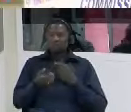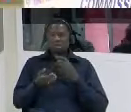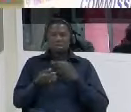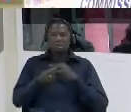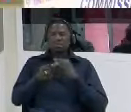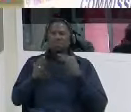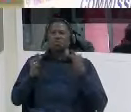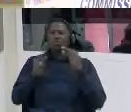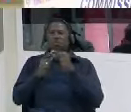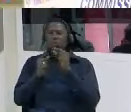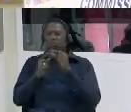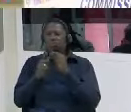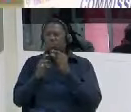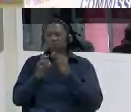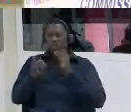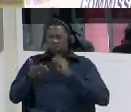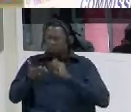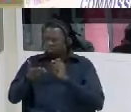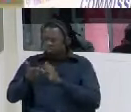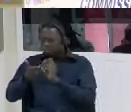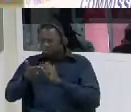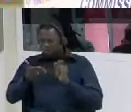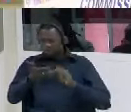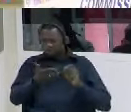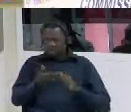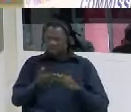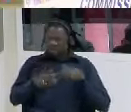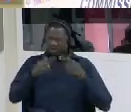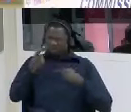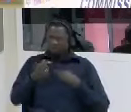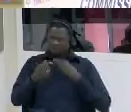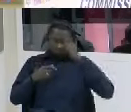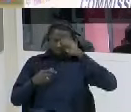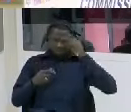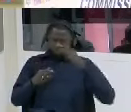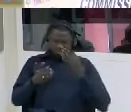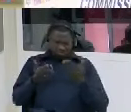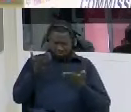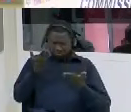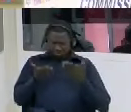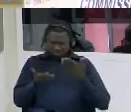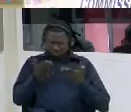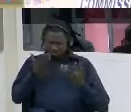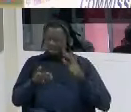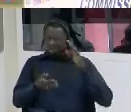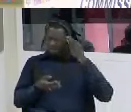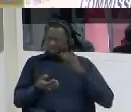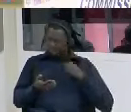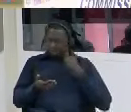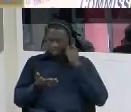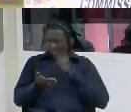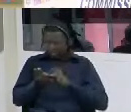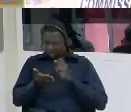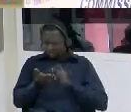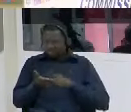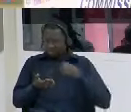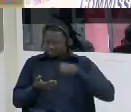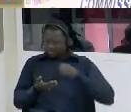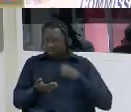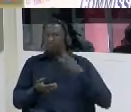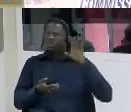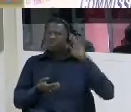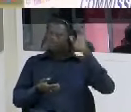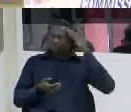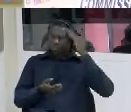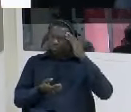words there he can determine whether this signature is mine i did that